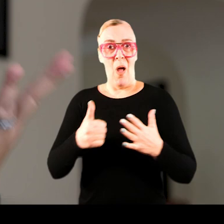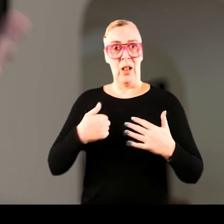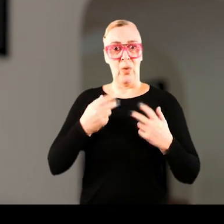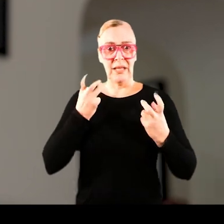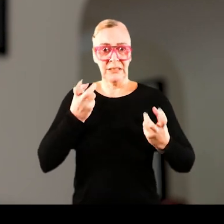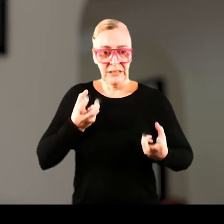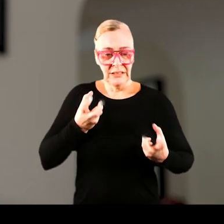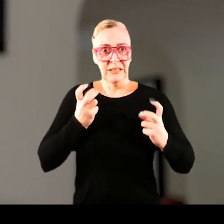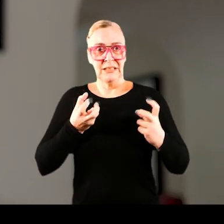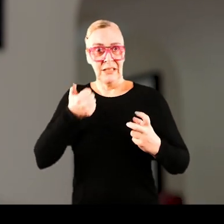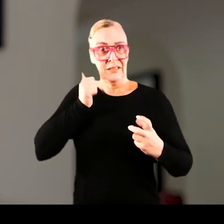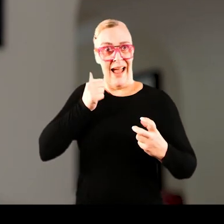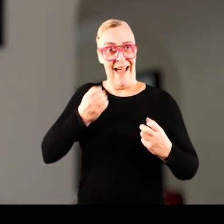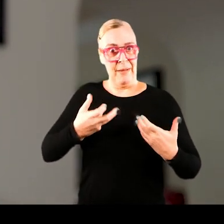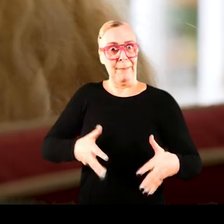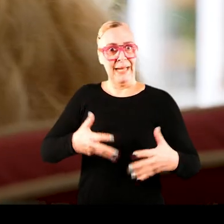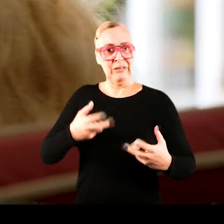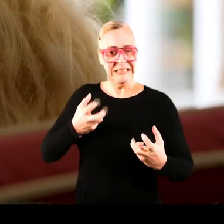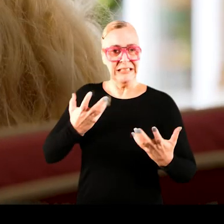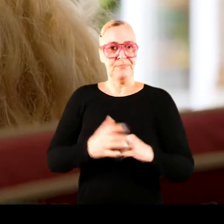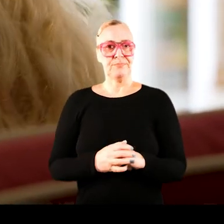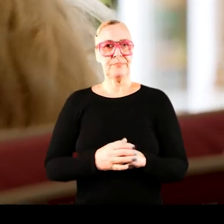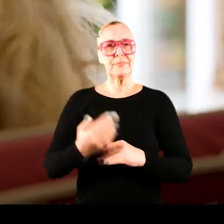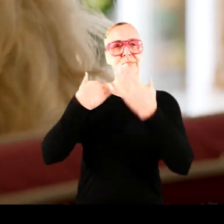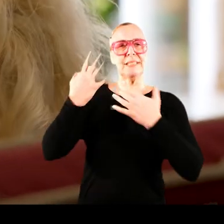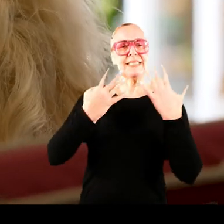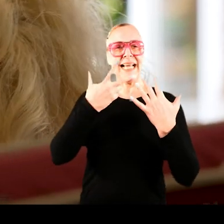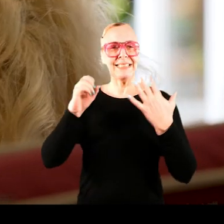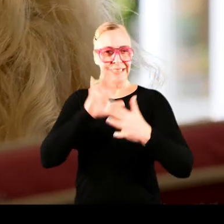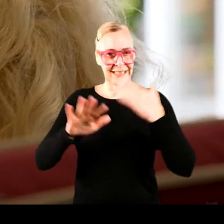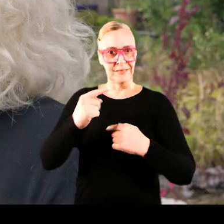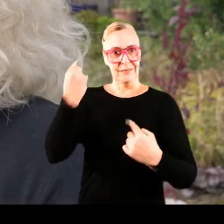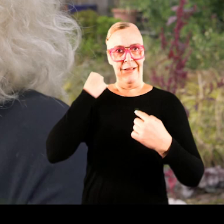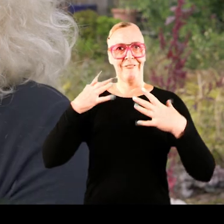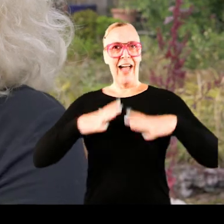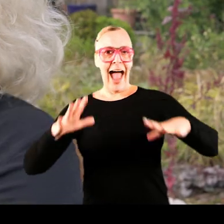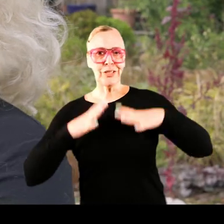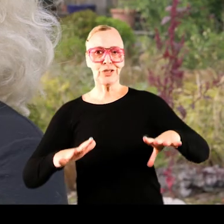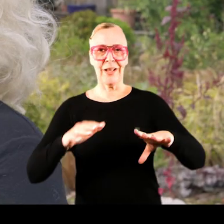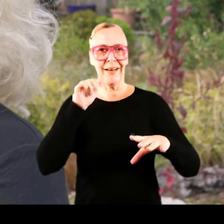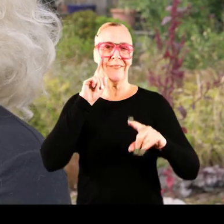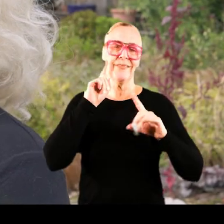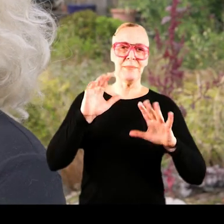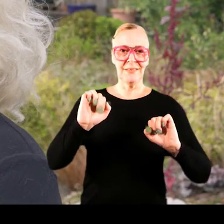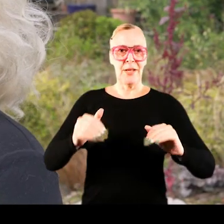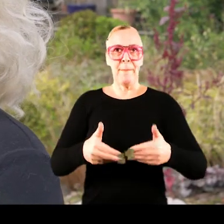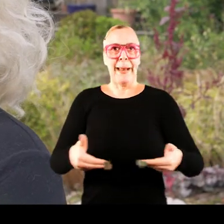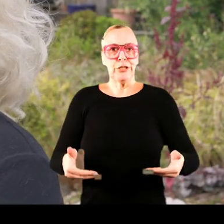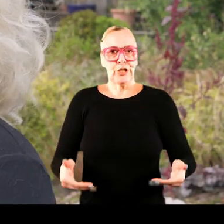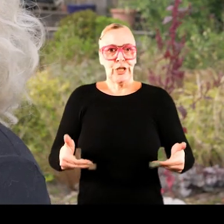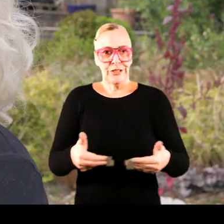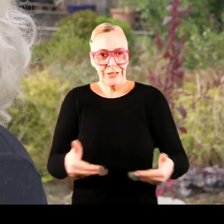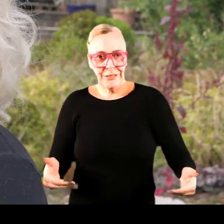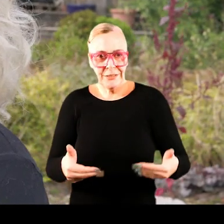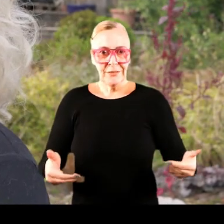constantly hyper vigilant. In the late 80s we had this fashion for like skirts